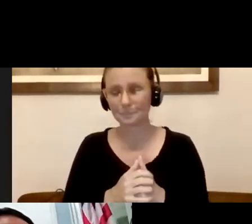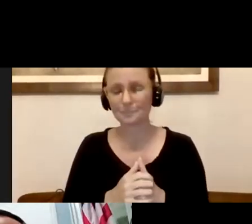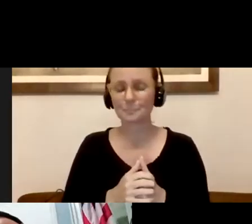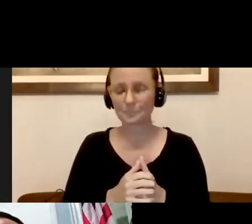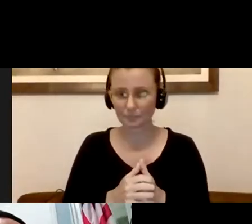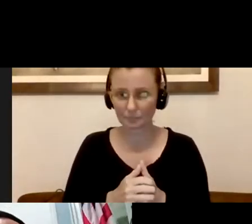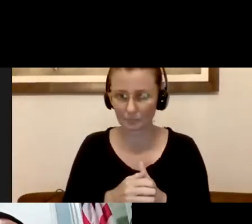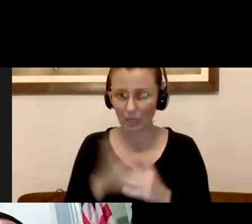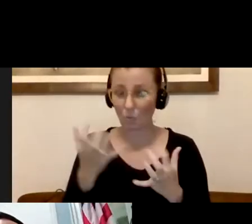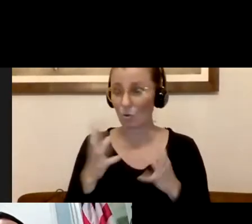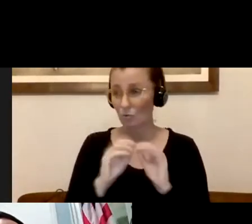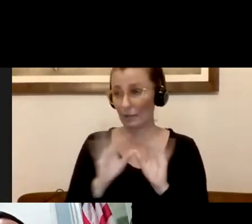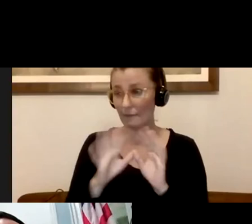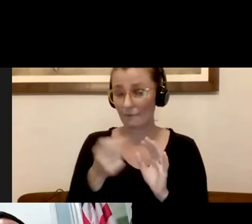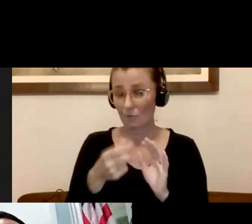a couple of things clear.